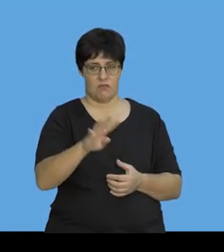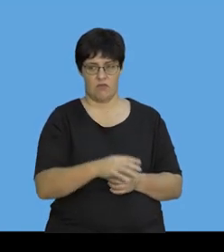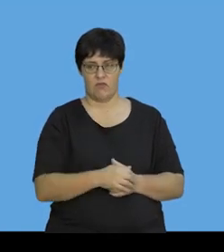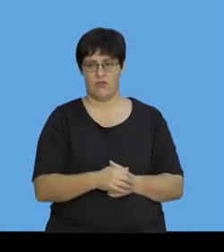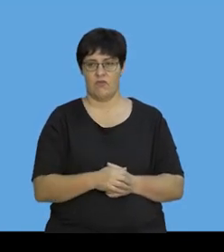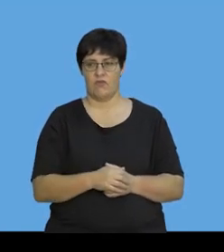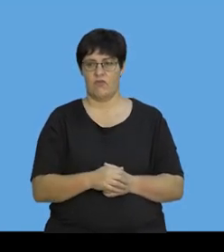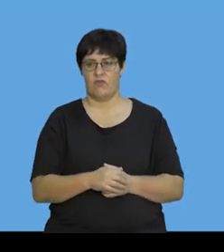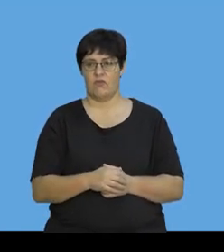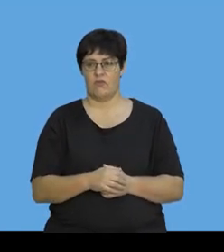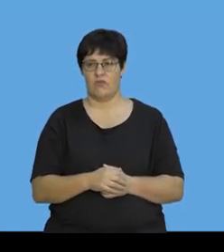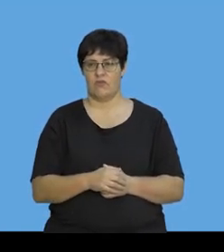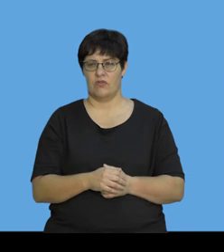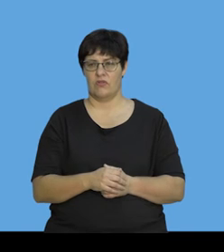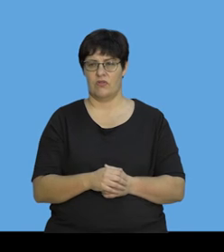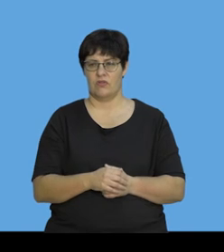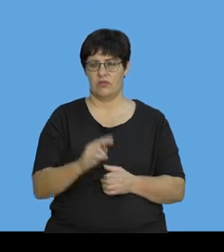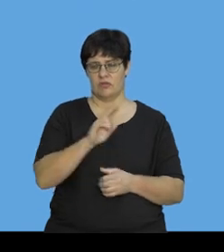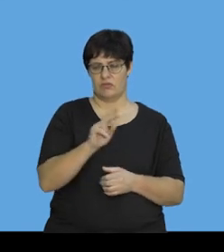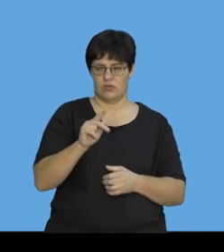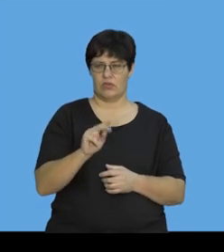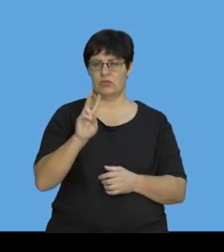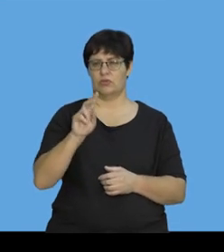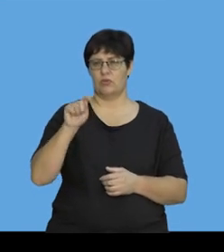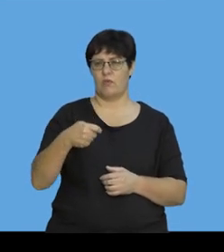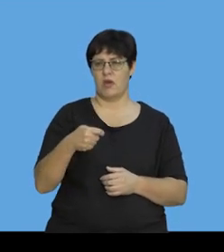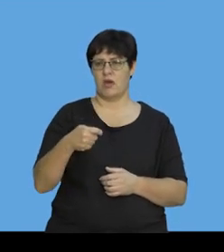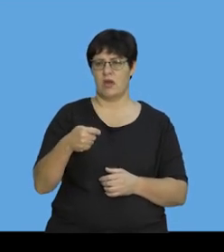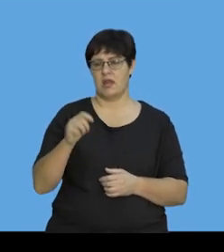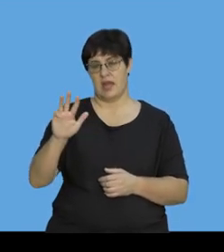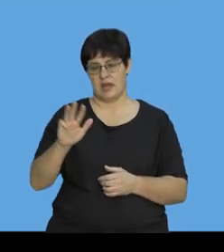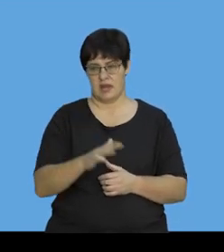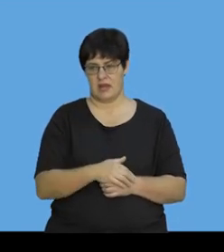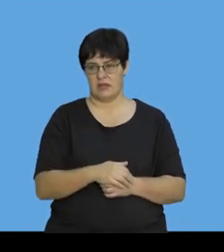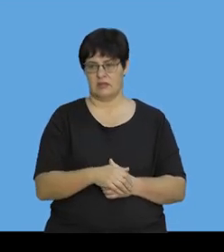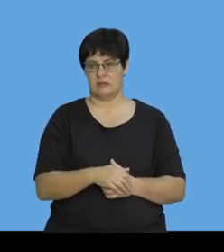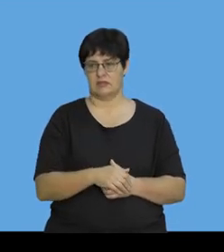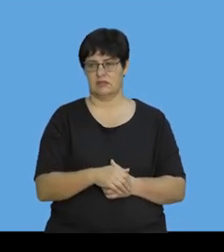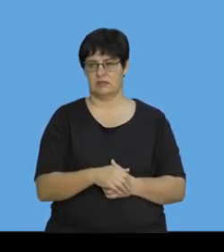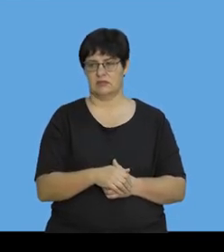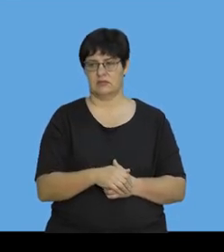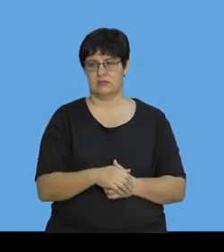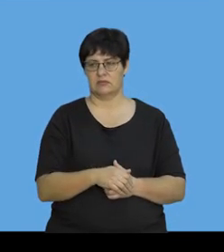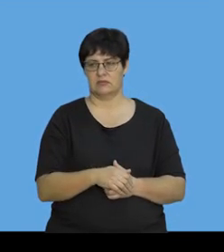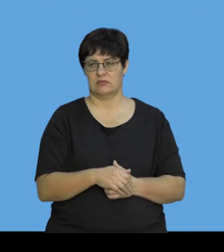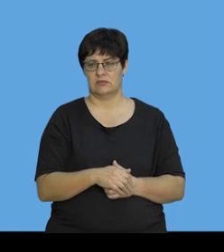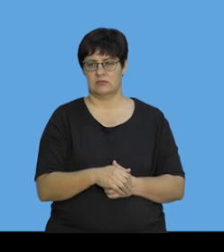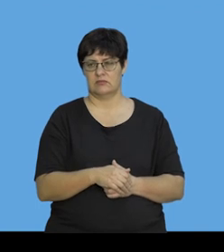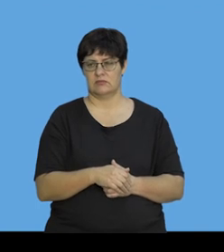714, and let's get the decimals, two decimal places, 2,9.